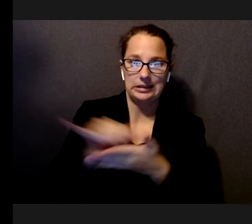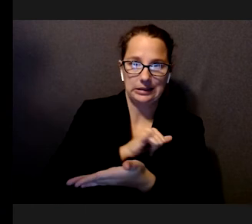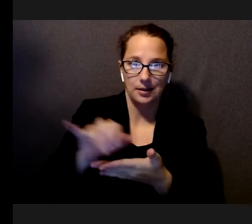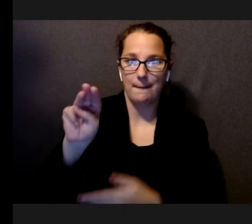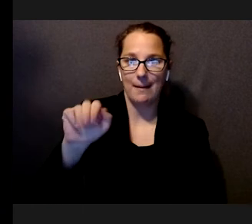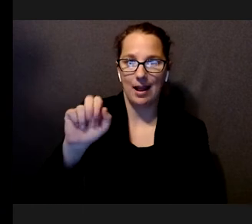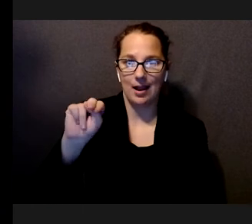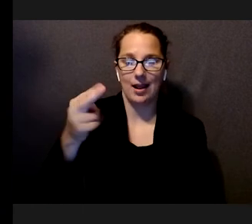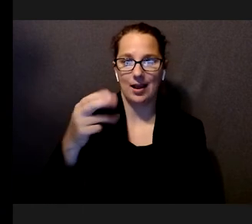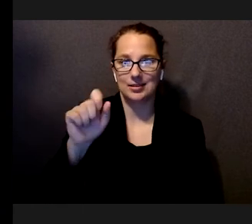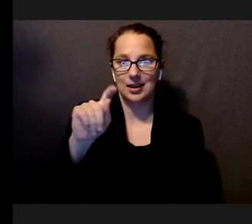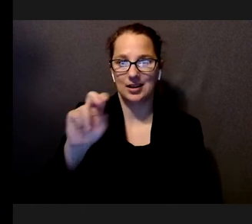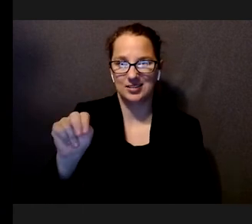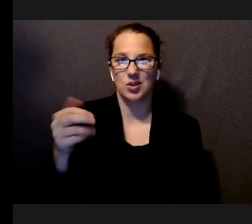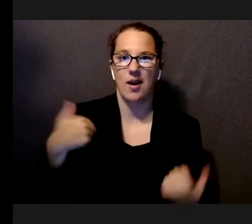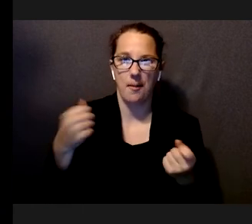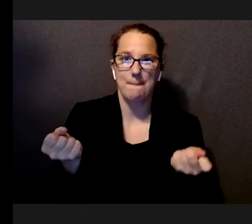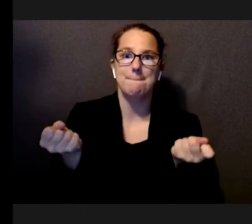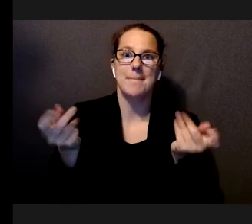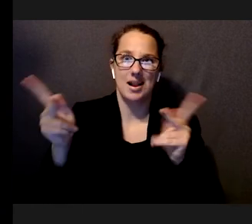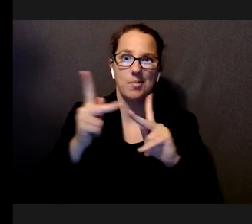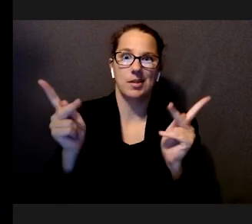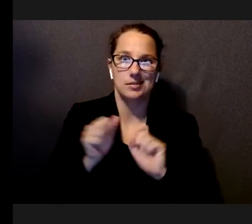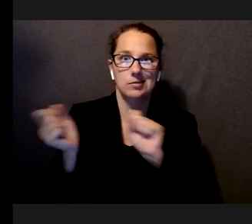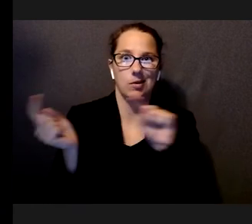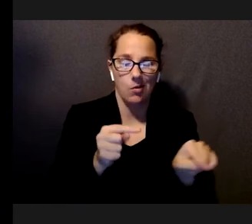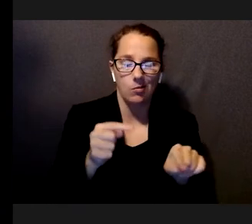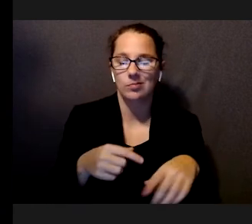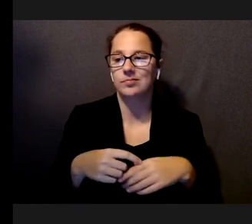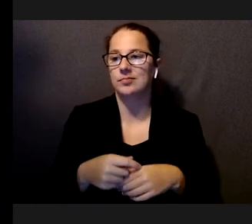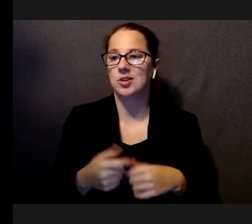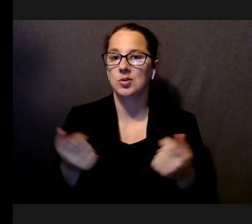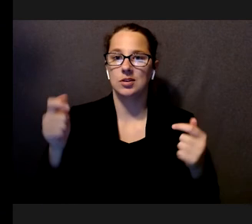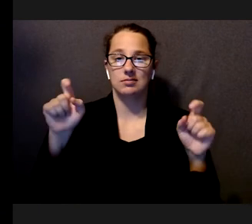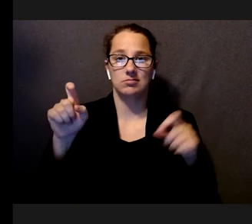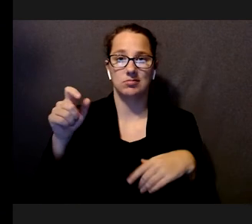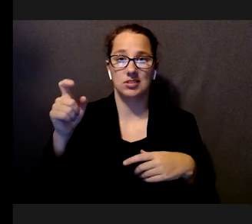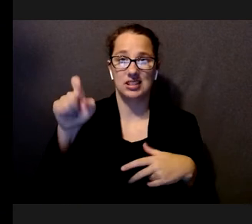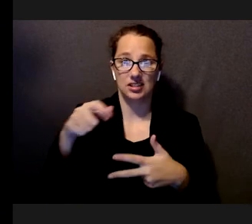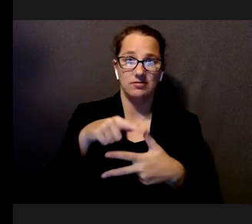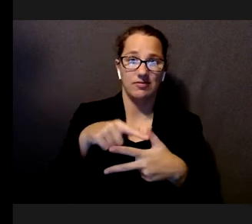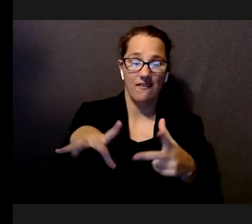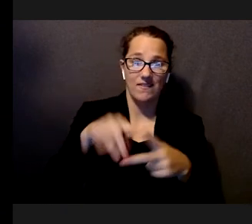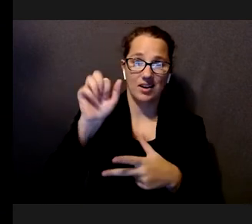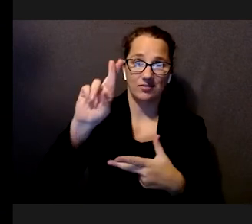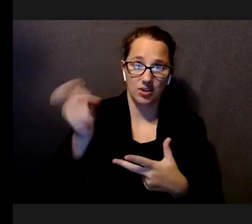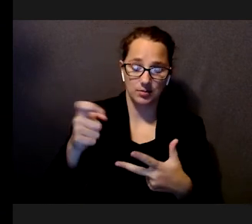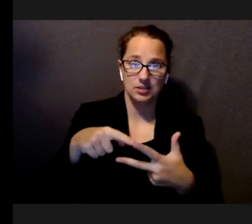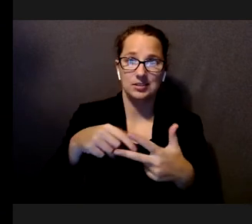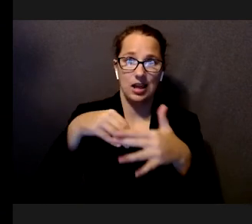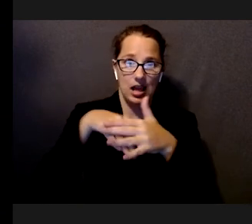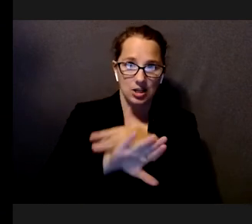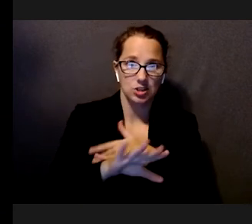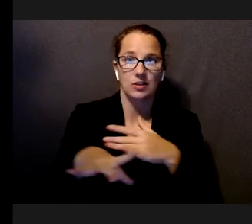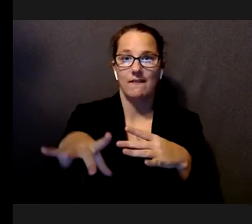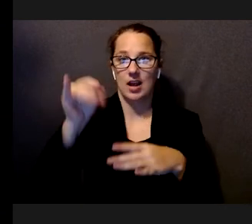several pharmacies to choose from. They walked to the pharmacy, then they had to navigate within the pharmacy and find the specific Tylenol product.